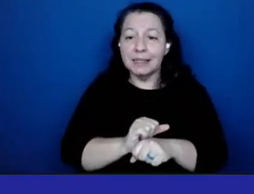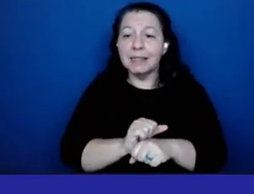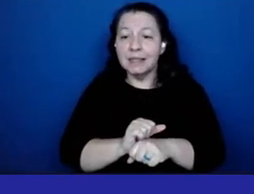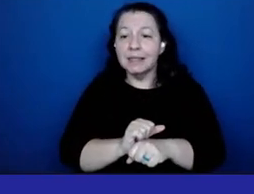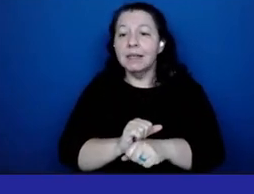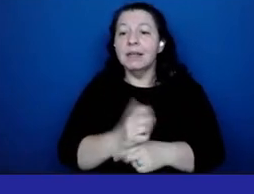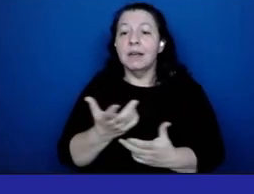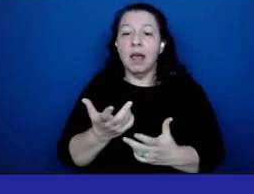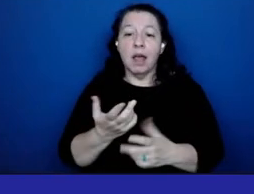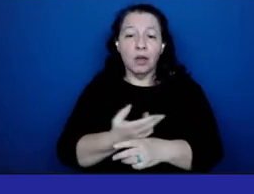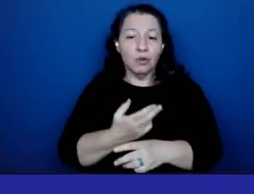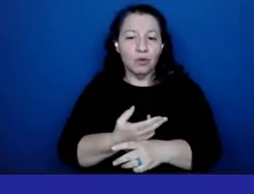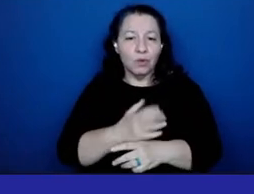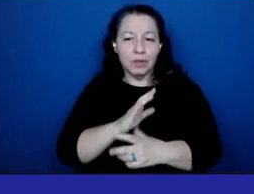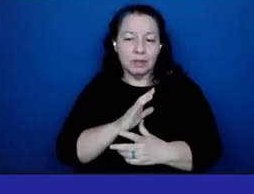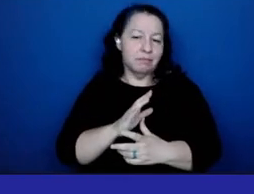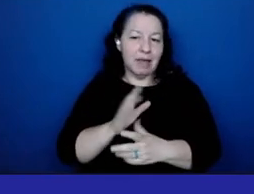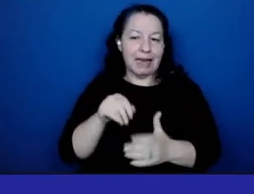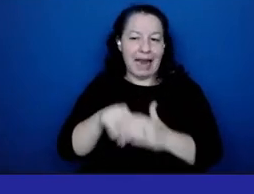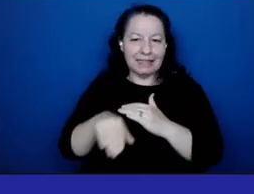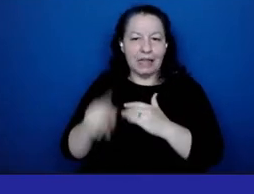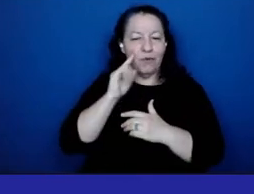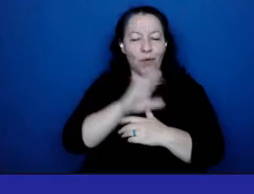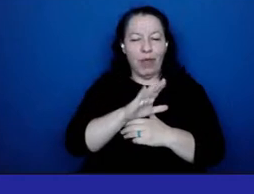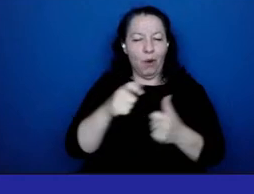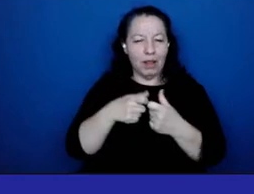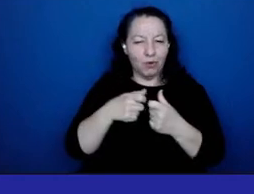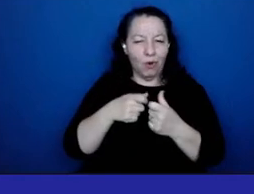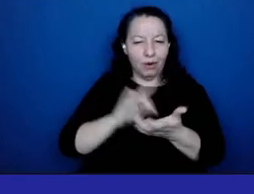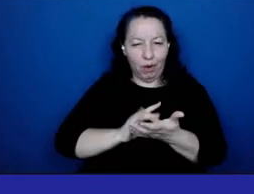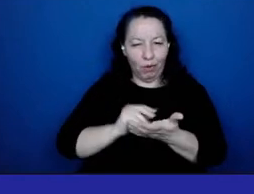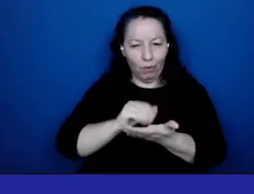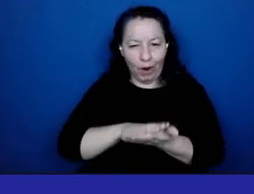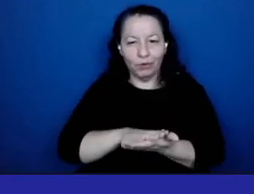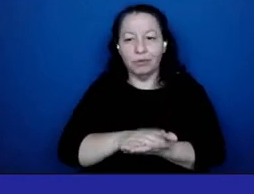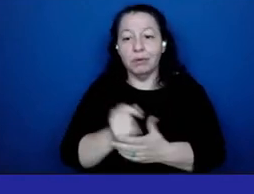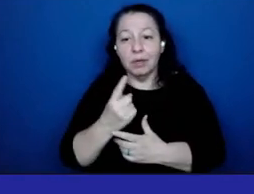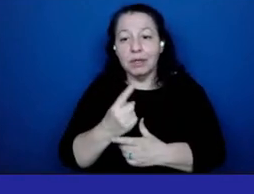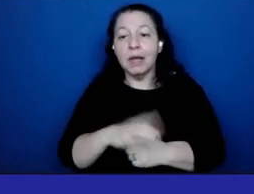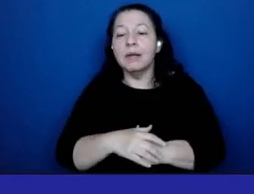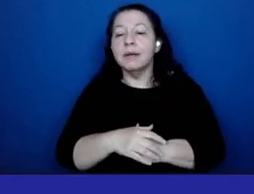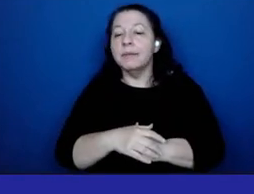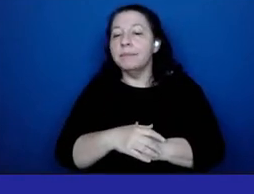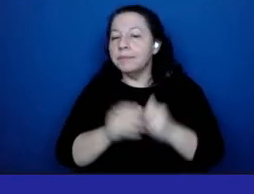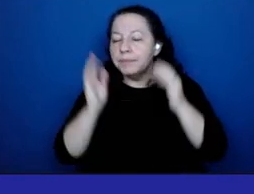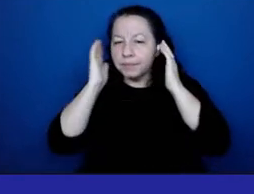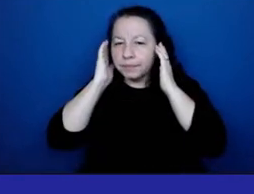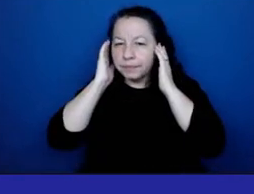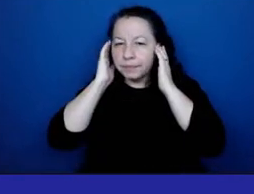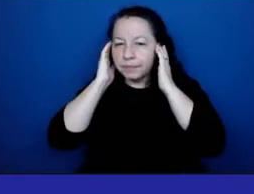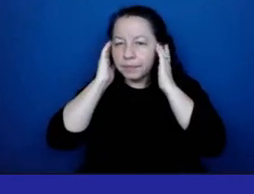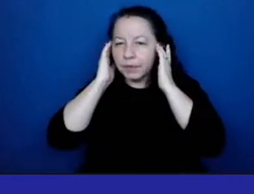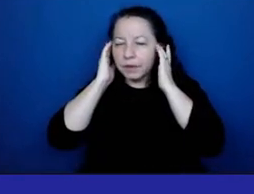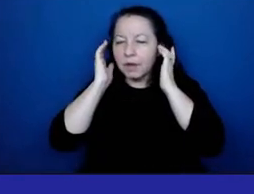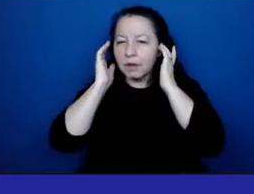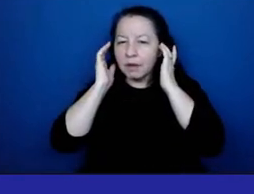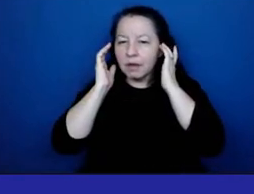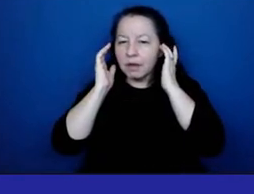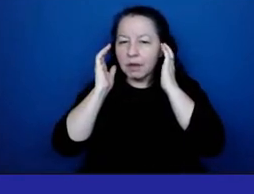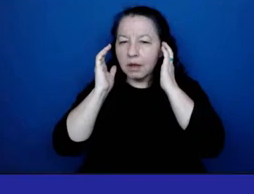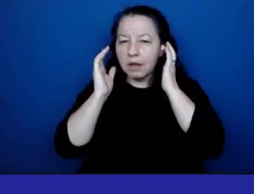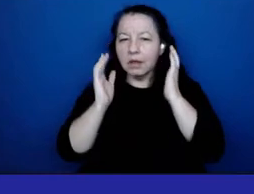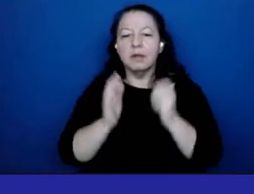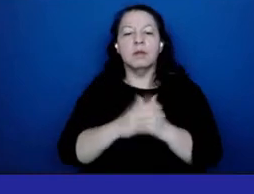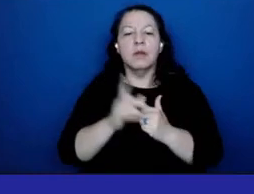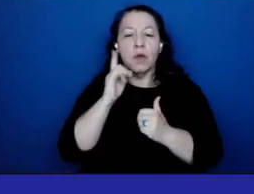medical records the hospital continues to deploy its care experience ambassador program in the emergency department and in the